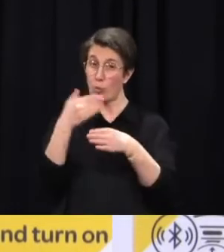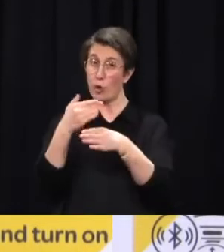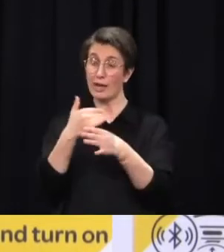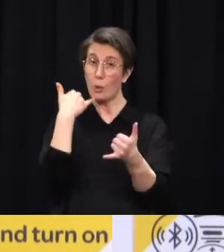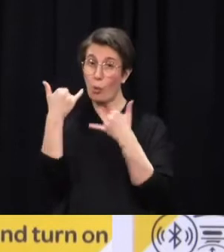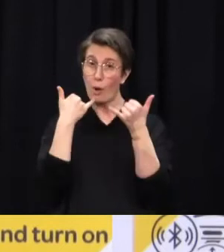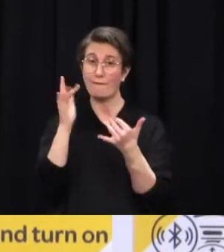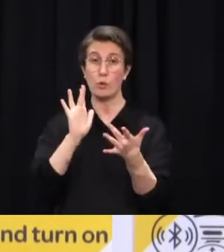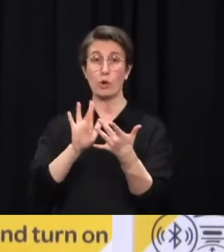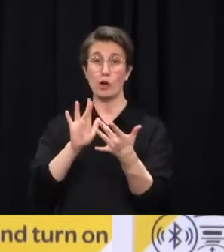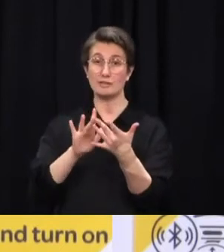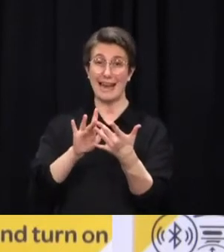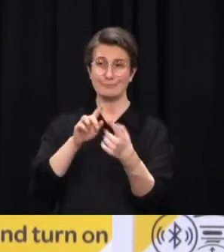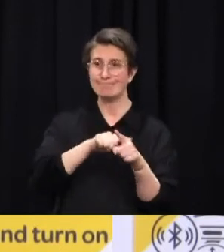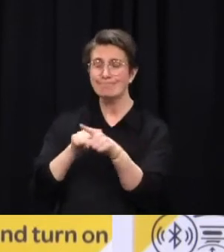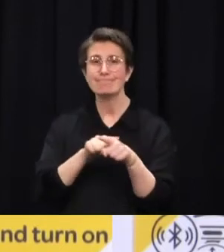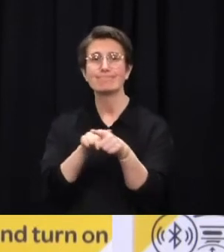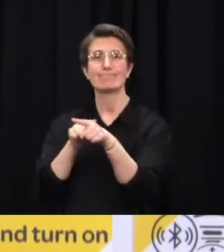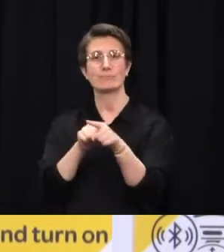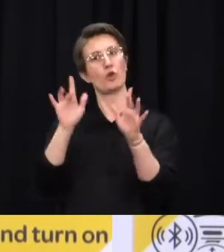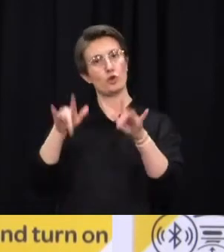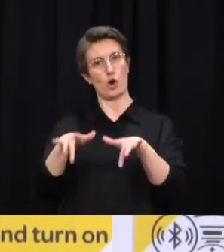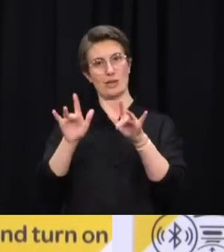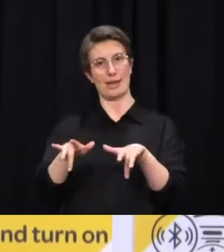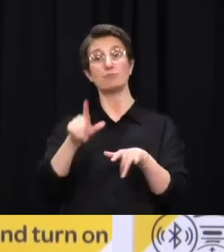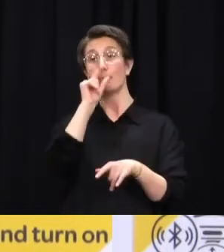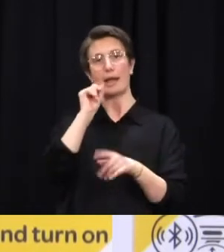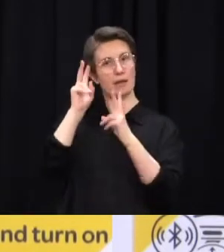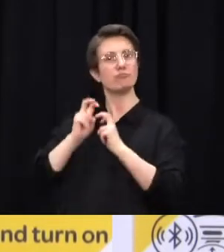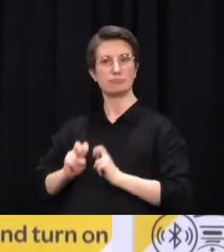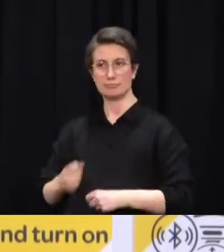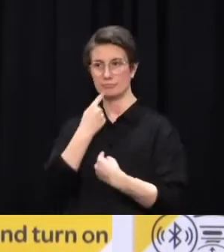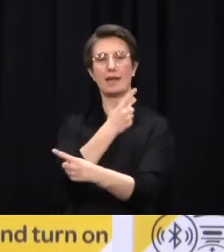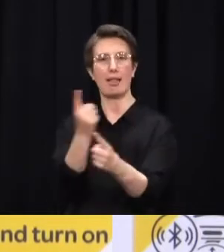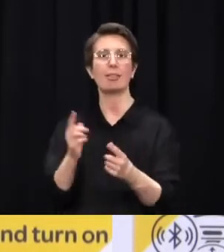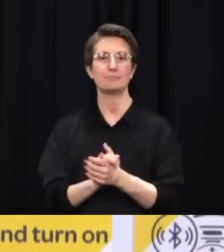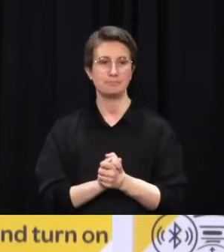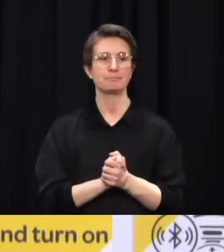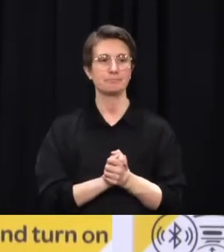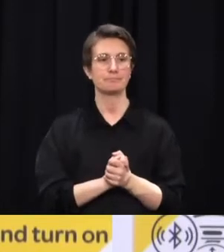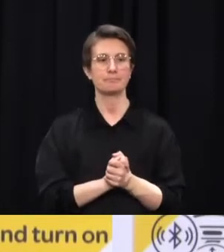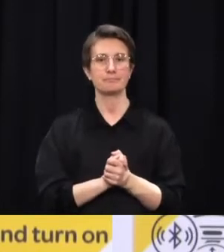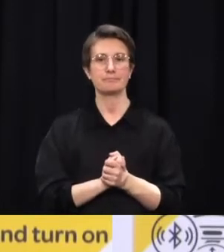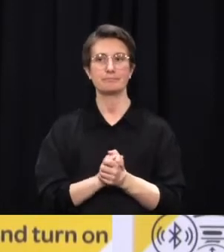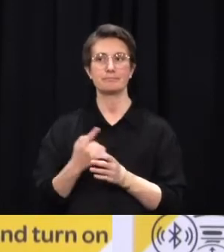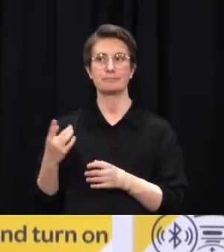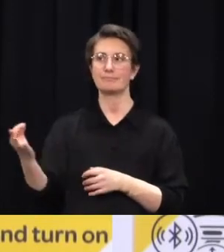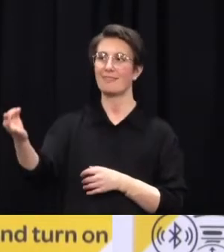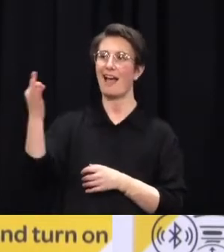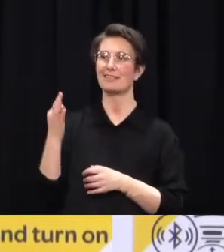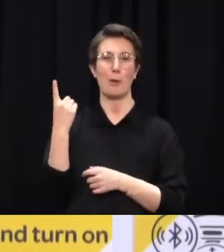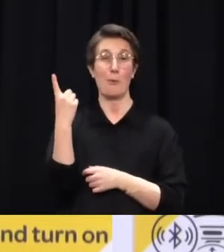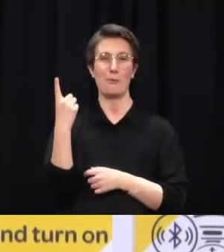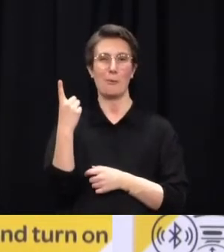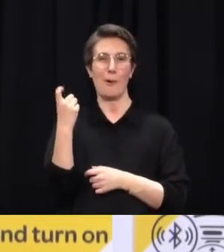those working in our public health units and those working in the call centres like Whakarangarau. All right, one last rapid fire round. You get one last question each and we'll